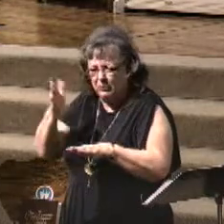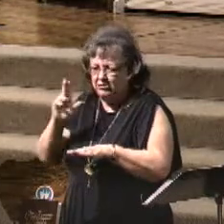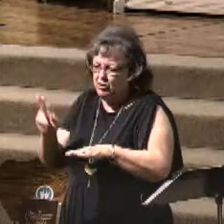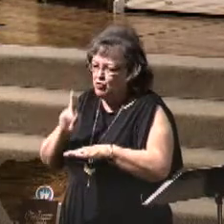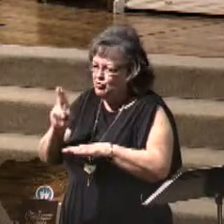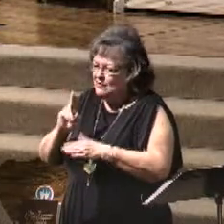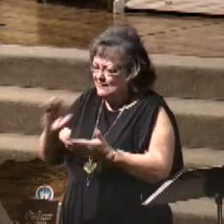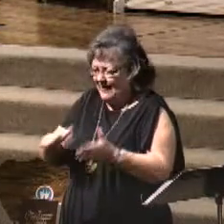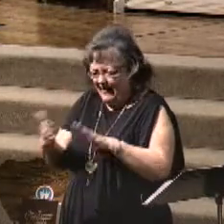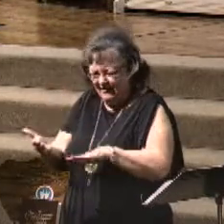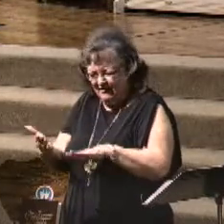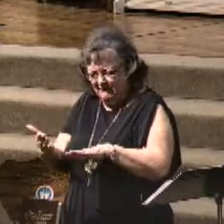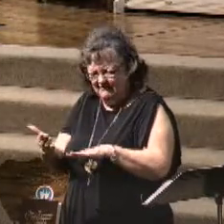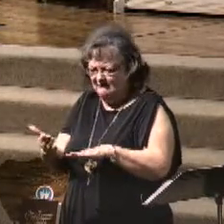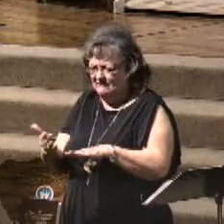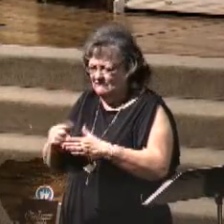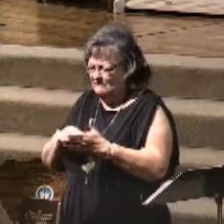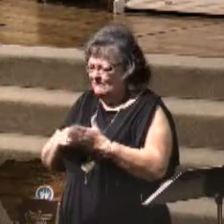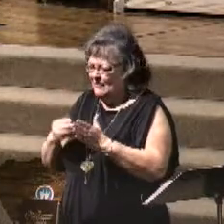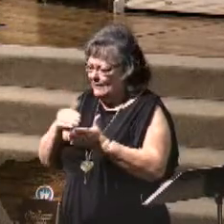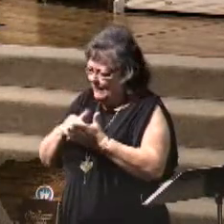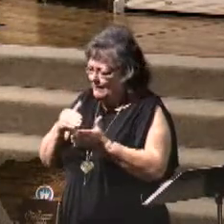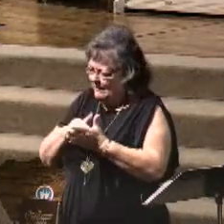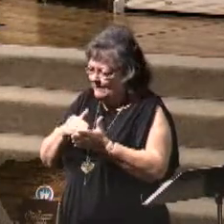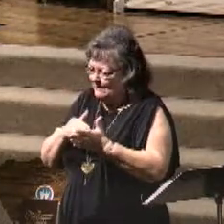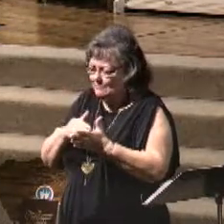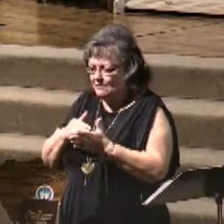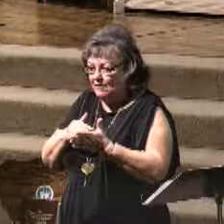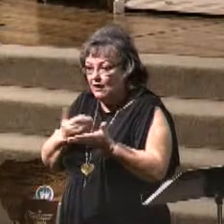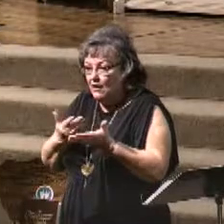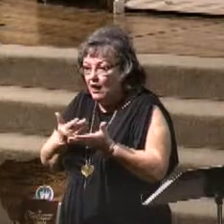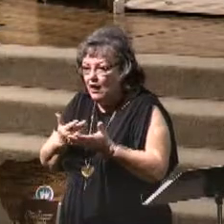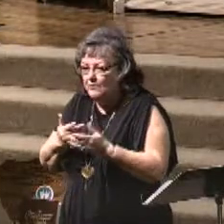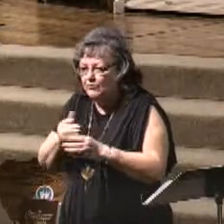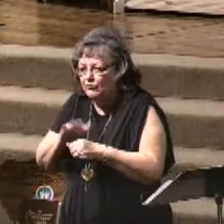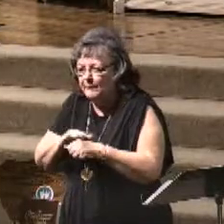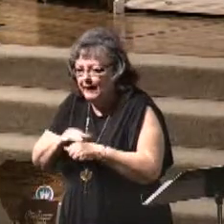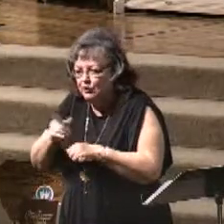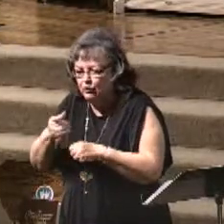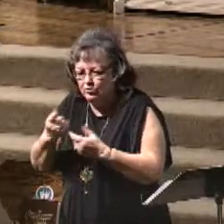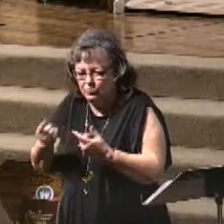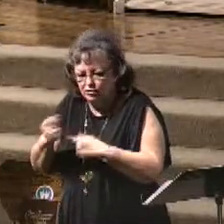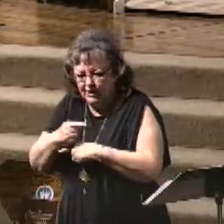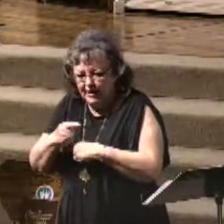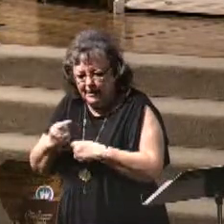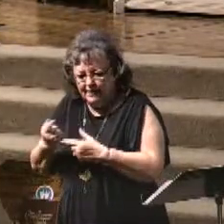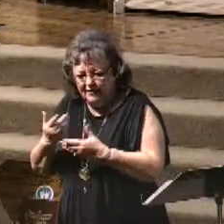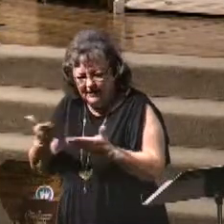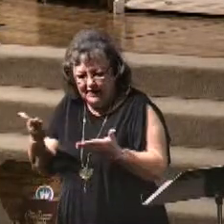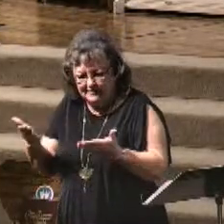to say that? May I remind you of, of things that we have today that bring death?